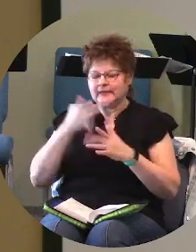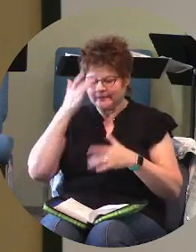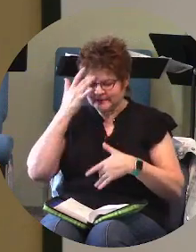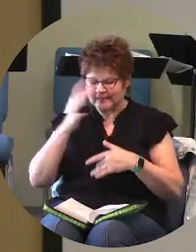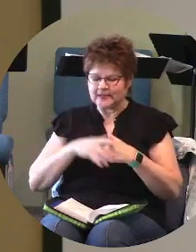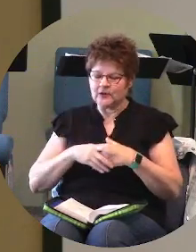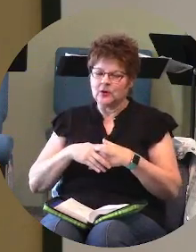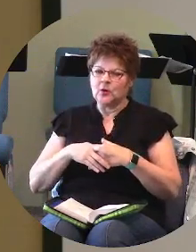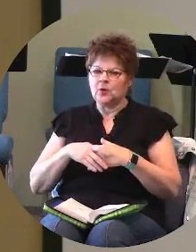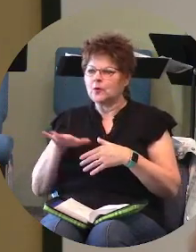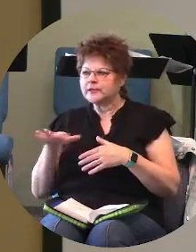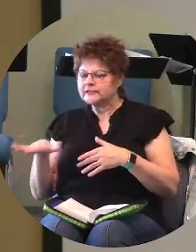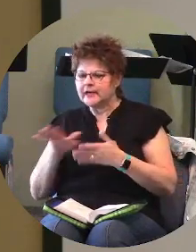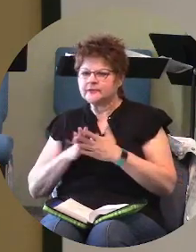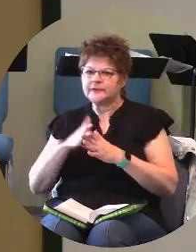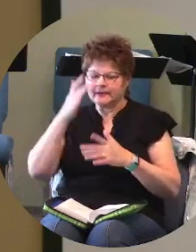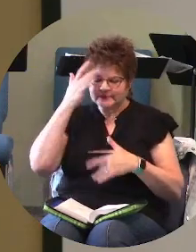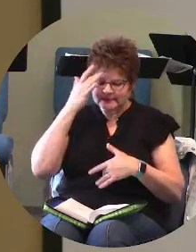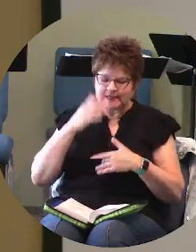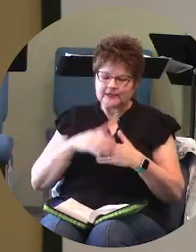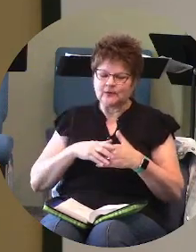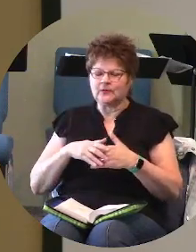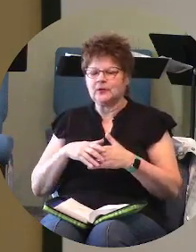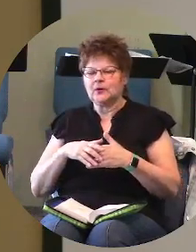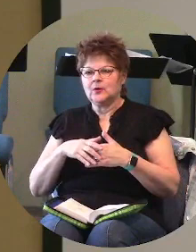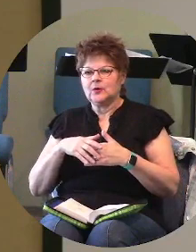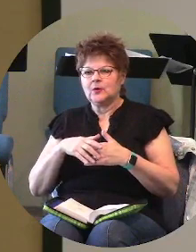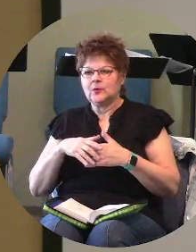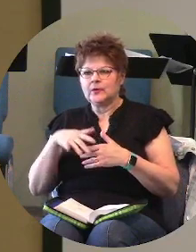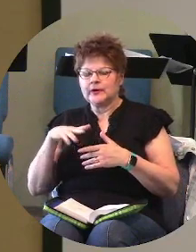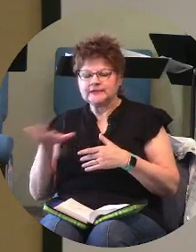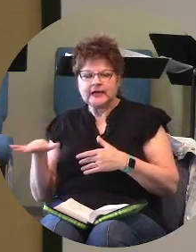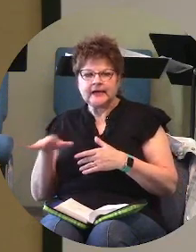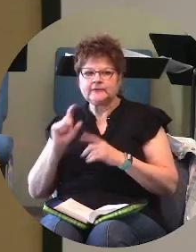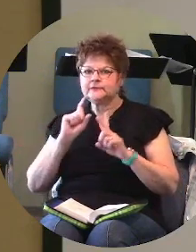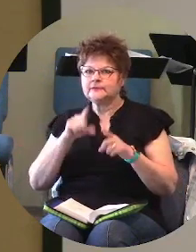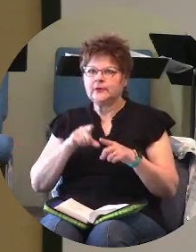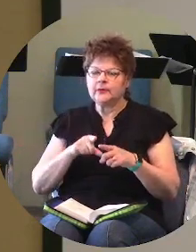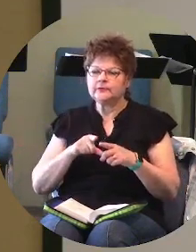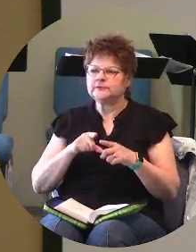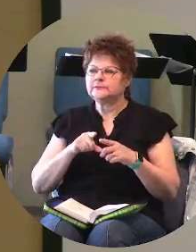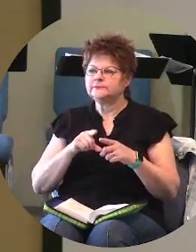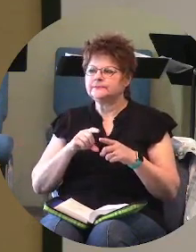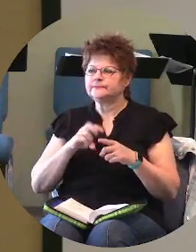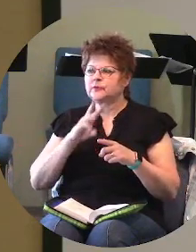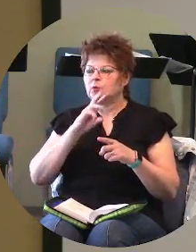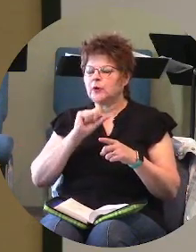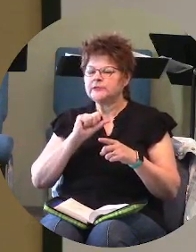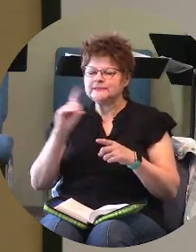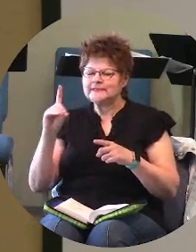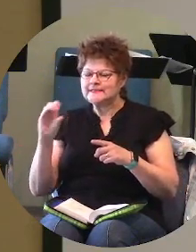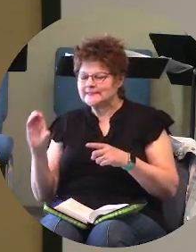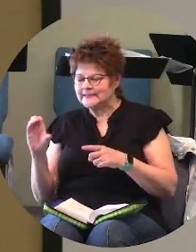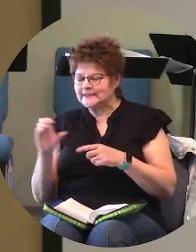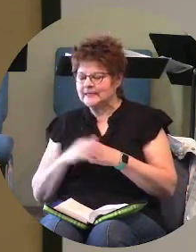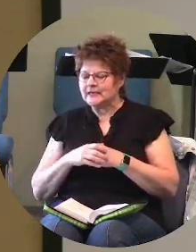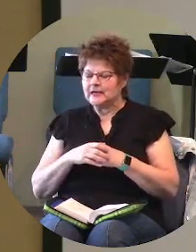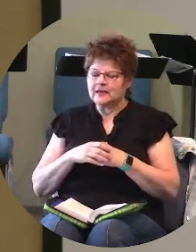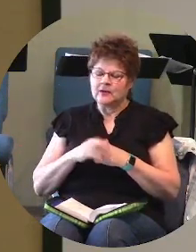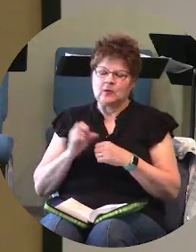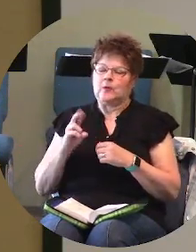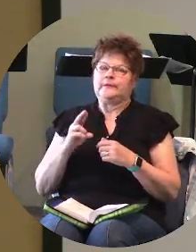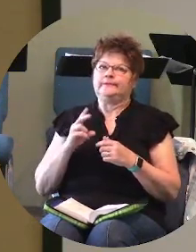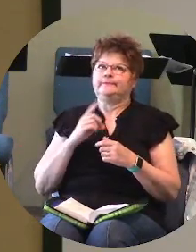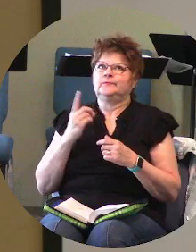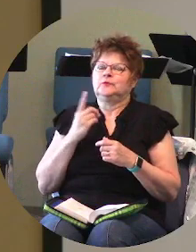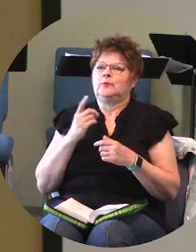sick or a child to to go to washington dc or or or or you know or someone sick or or or something